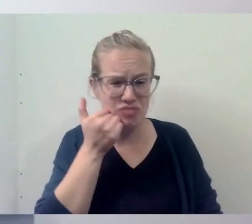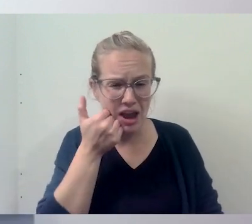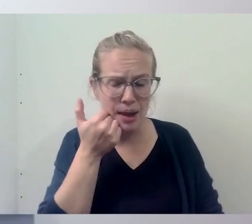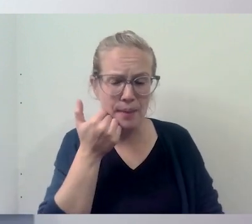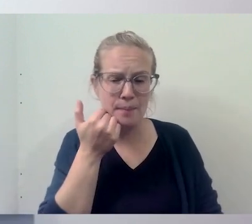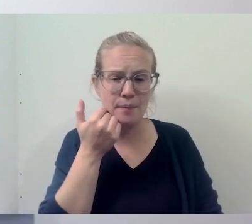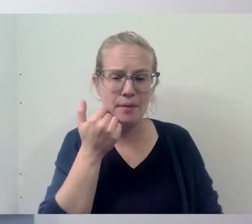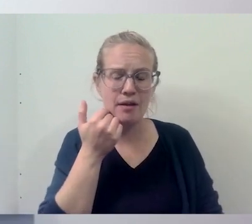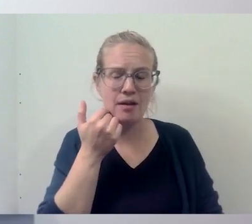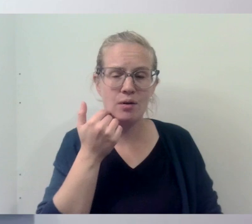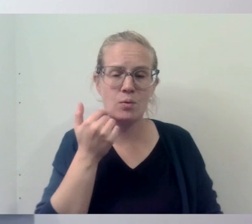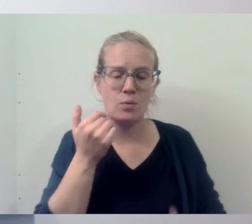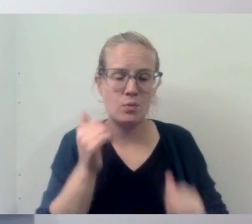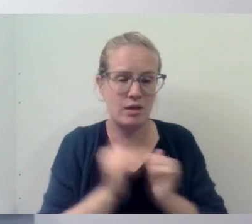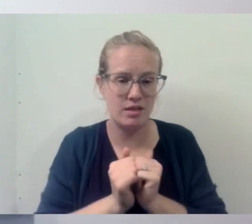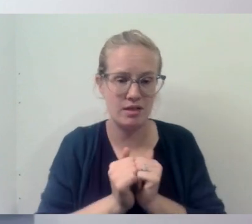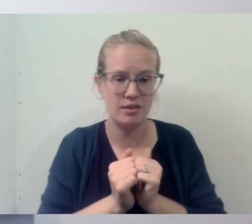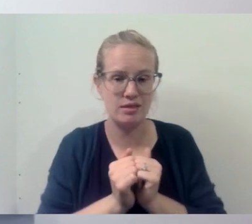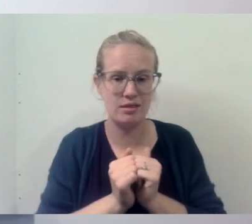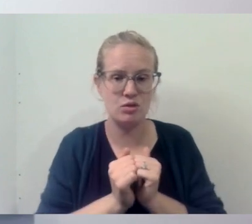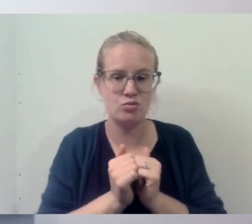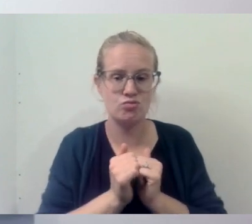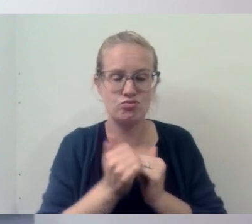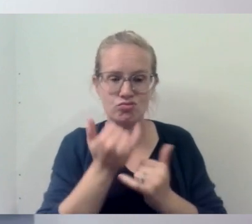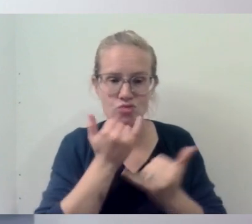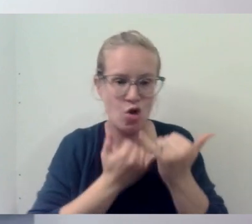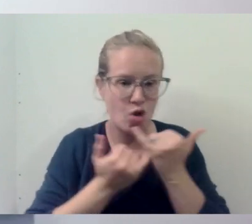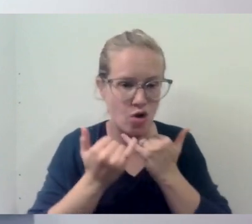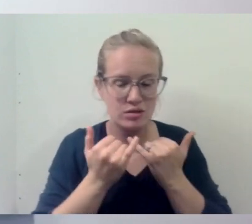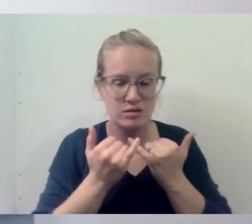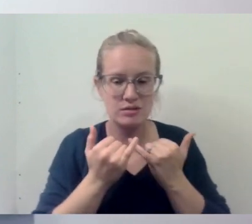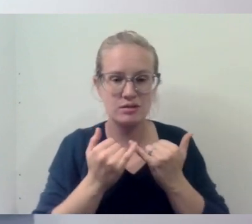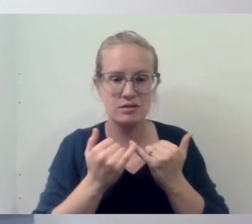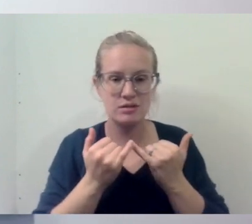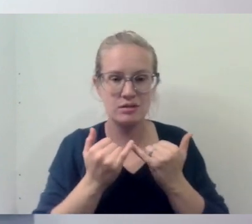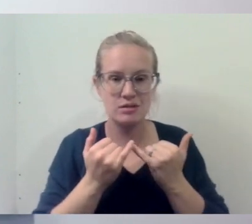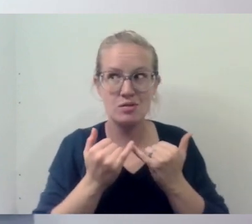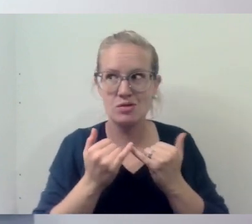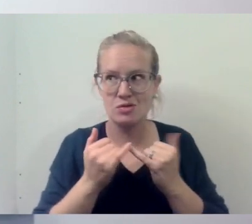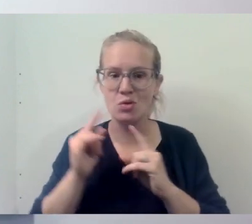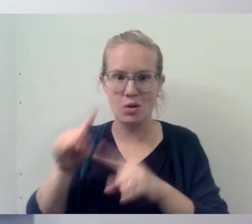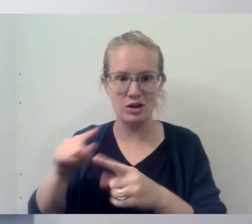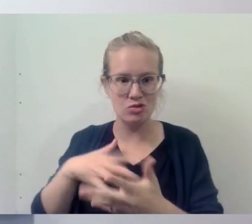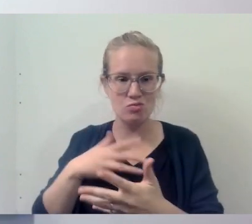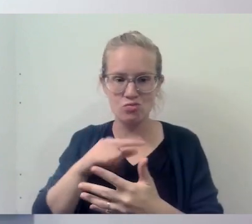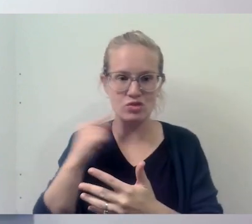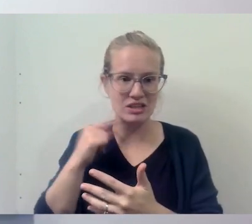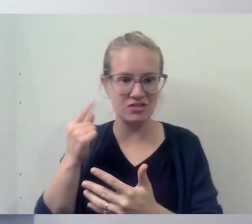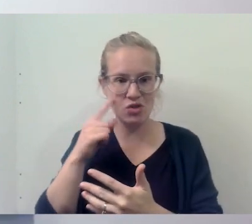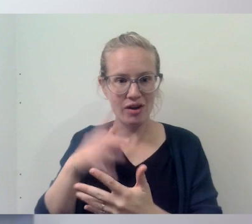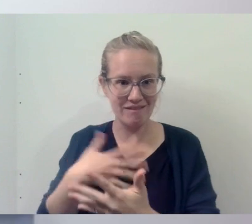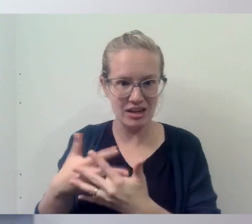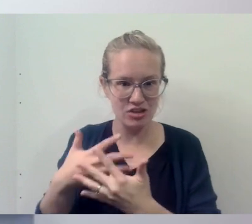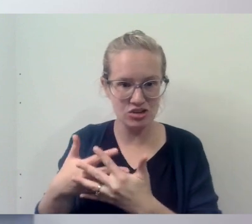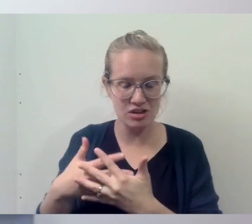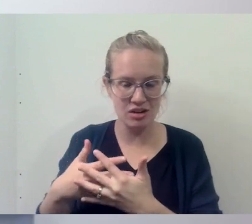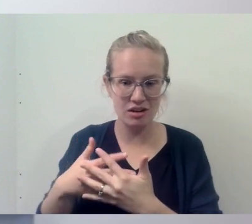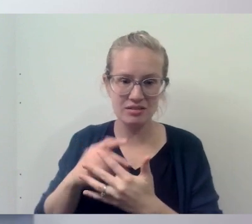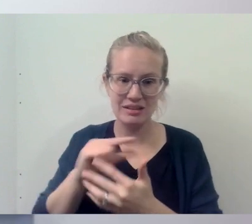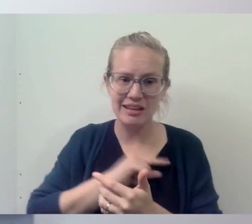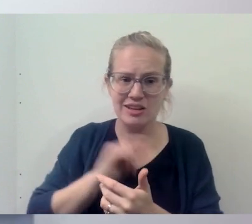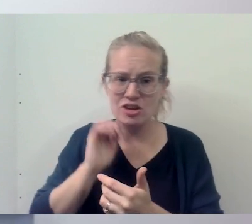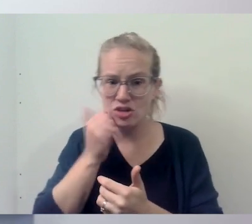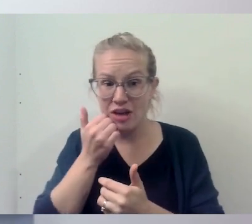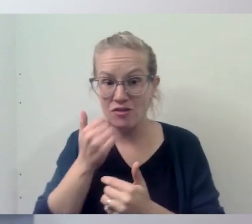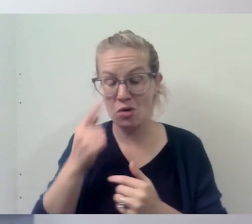that goes with the fault that one is going to the priest to confess. Um, so for me